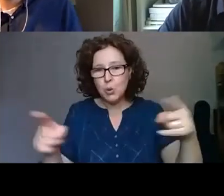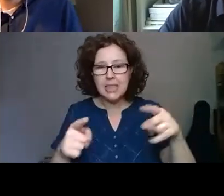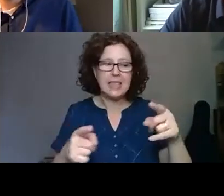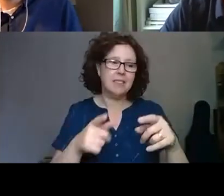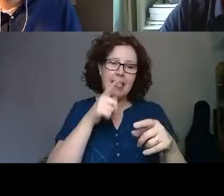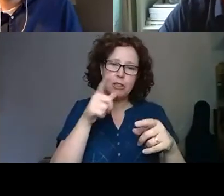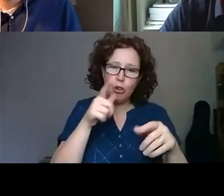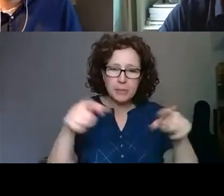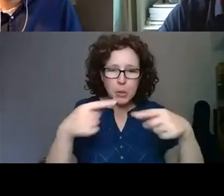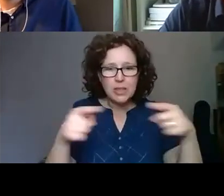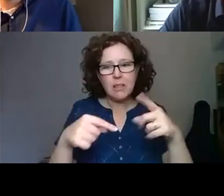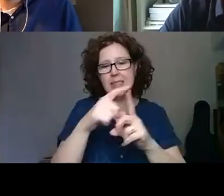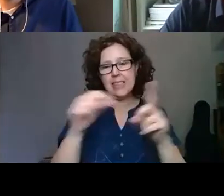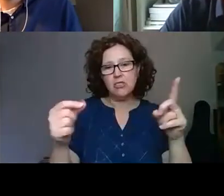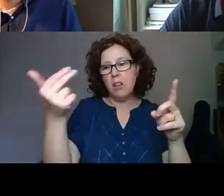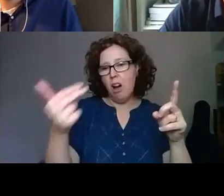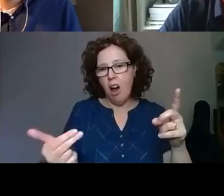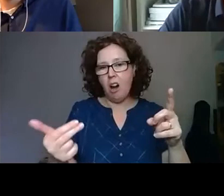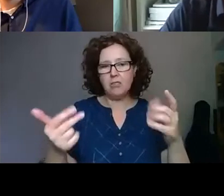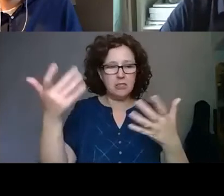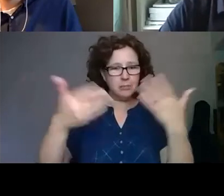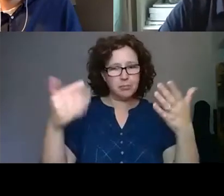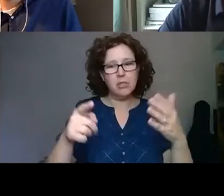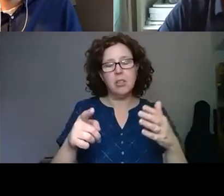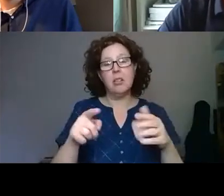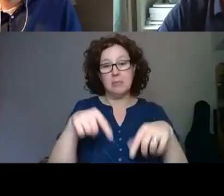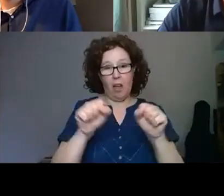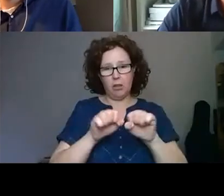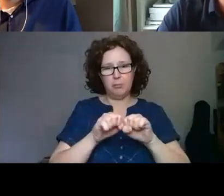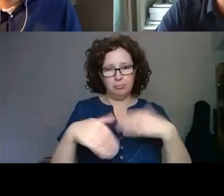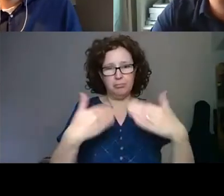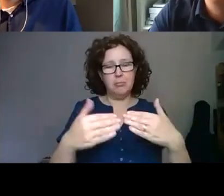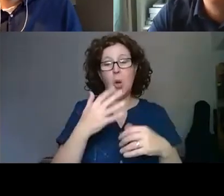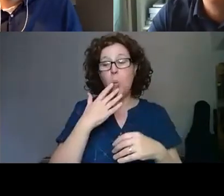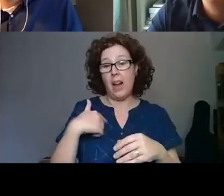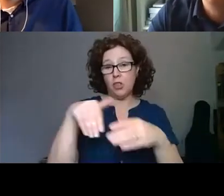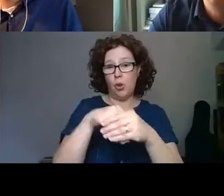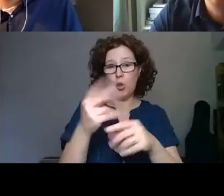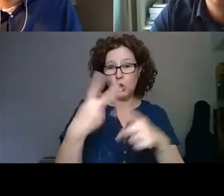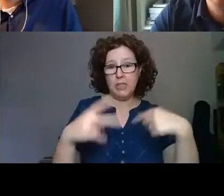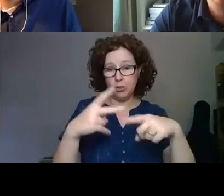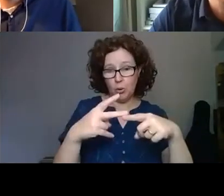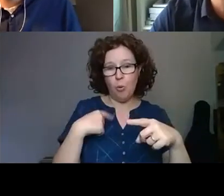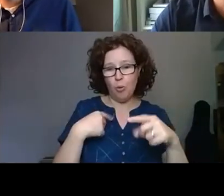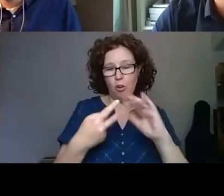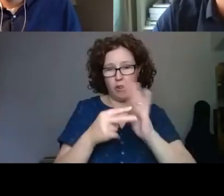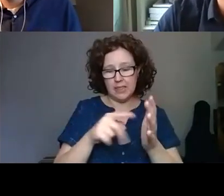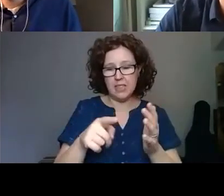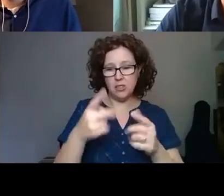arts and design. And when I joined the organisation two years ago, we decided to start